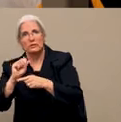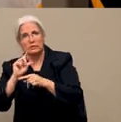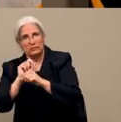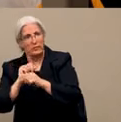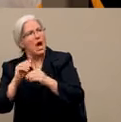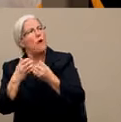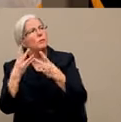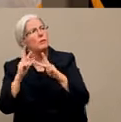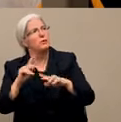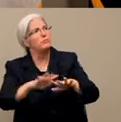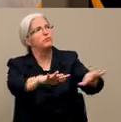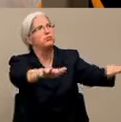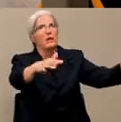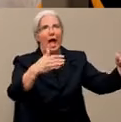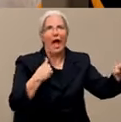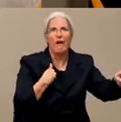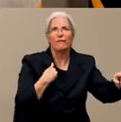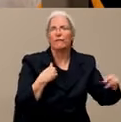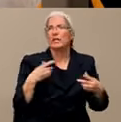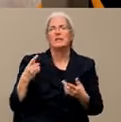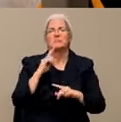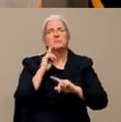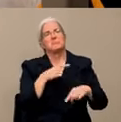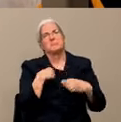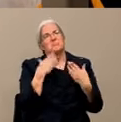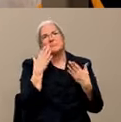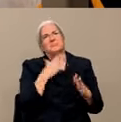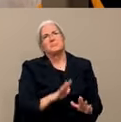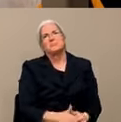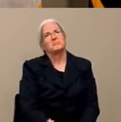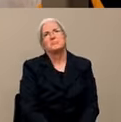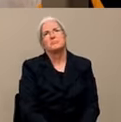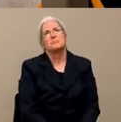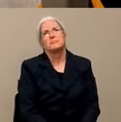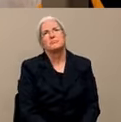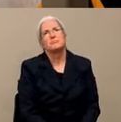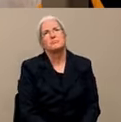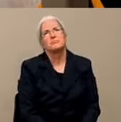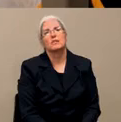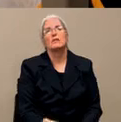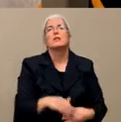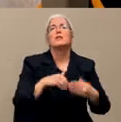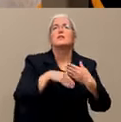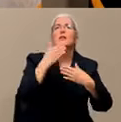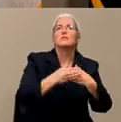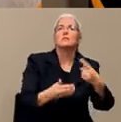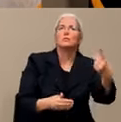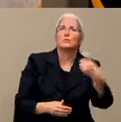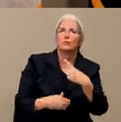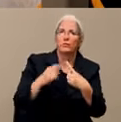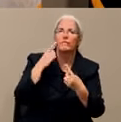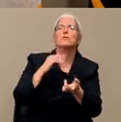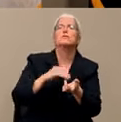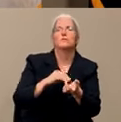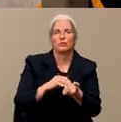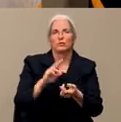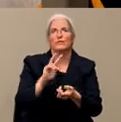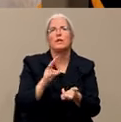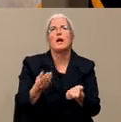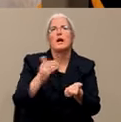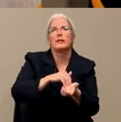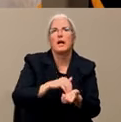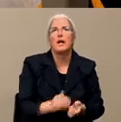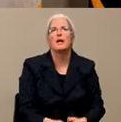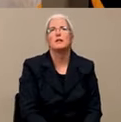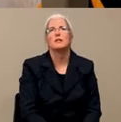that's fine. All right, next question for Dr. B as well. Do they expect